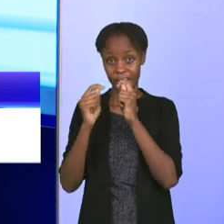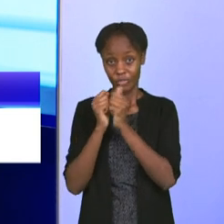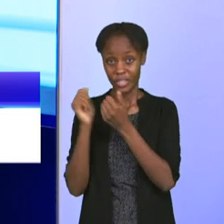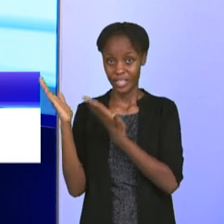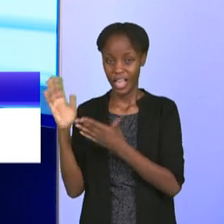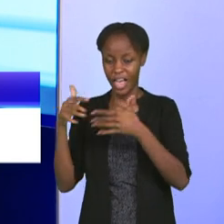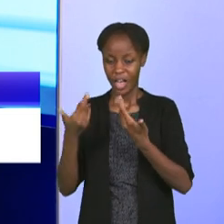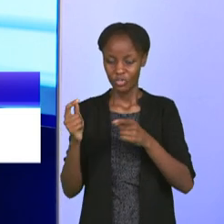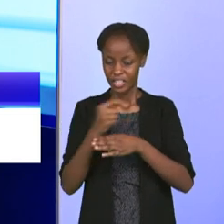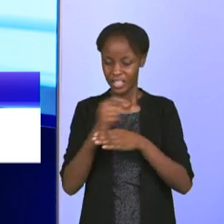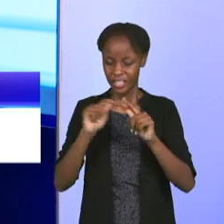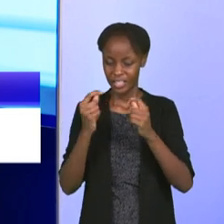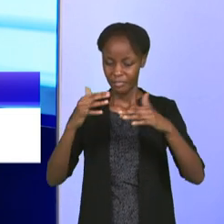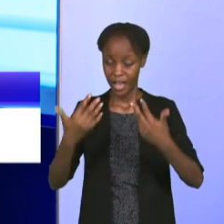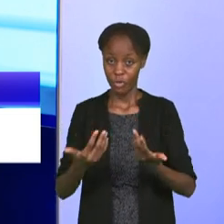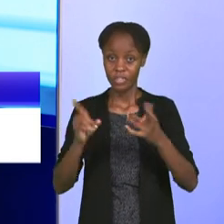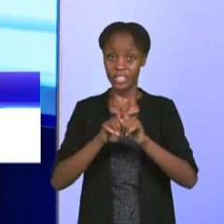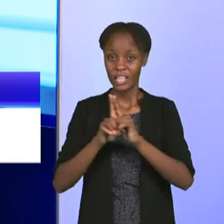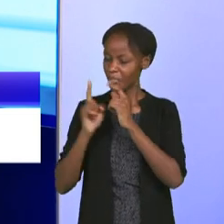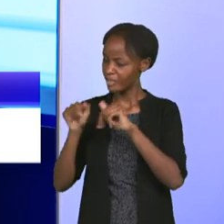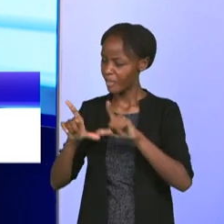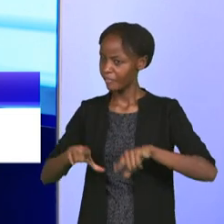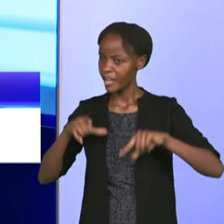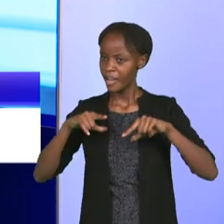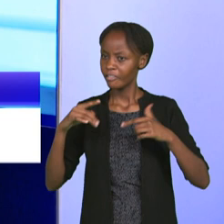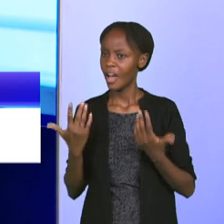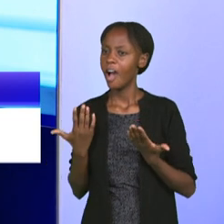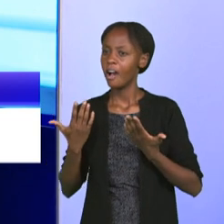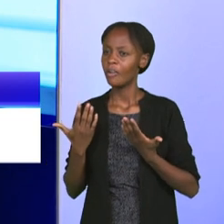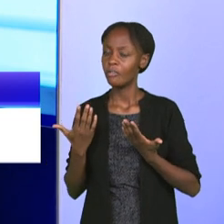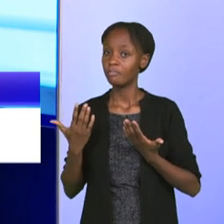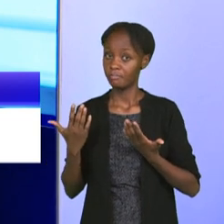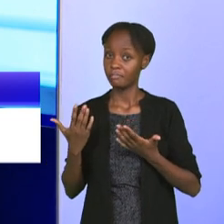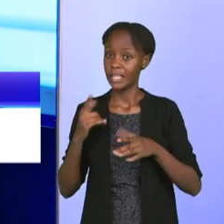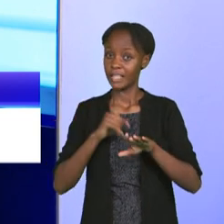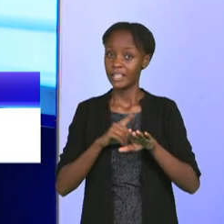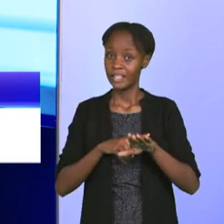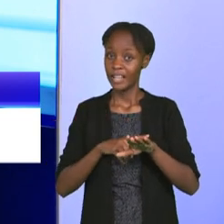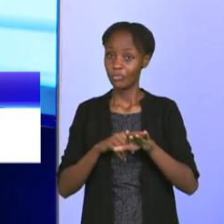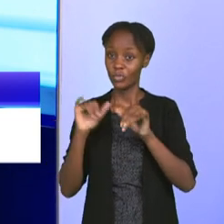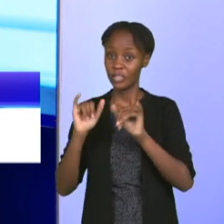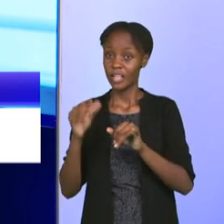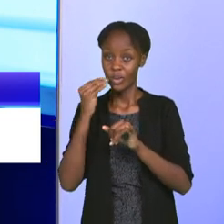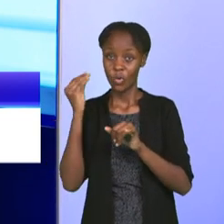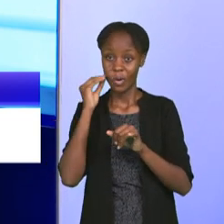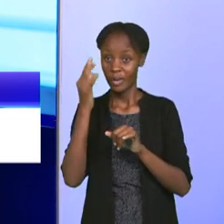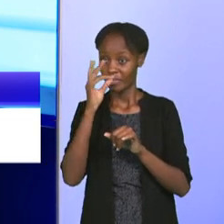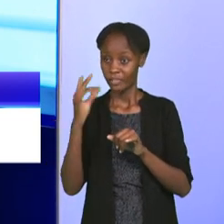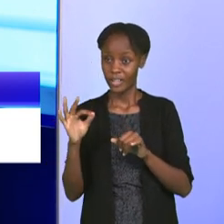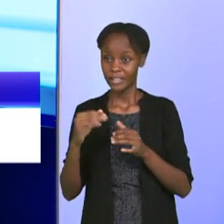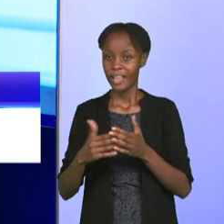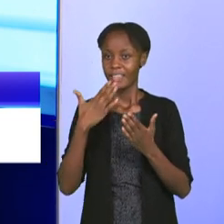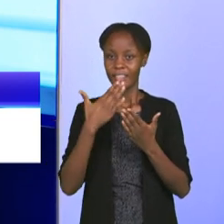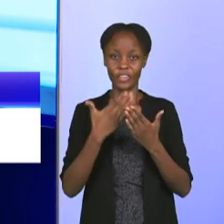training this team and also what life is like in lockdown in France. Thank you so much, coach,